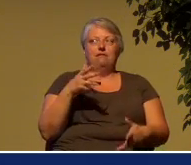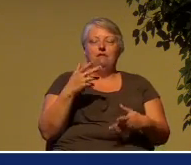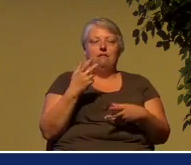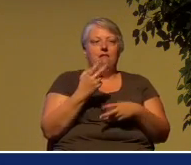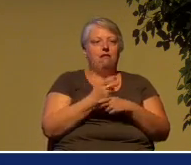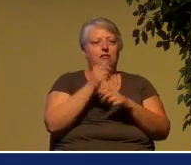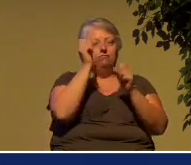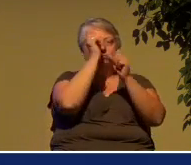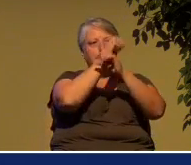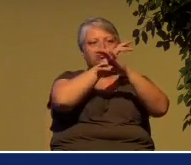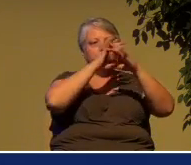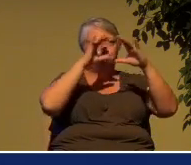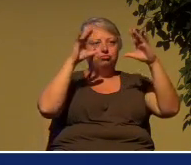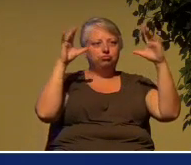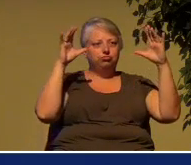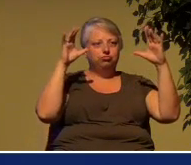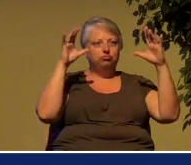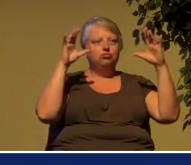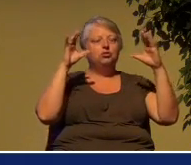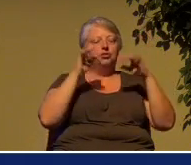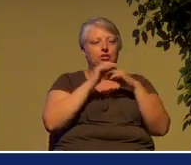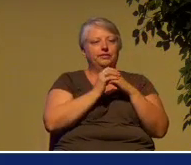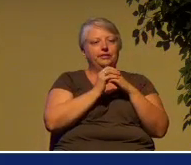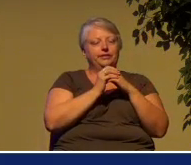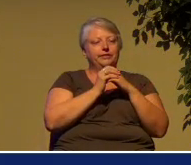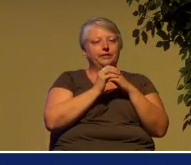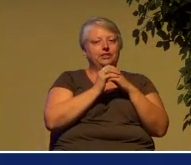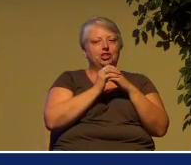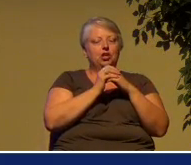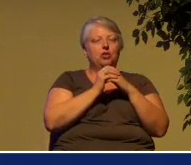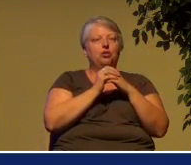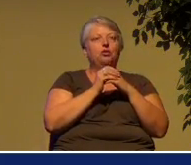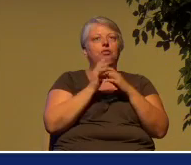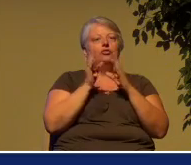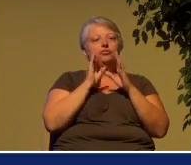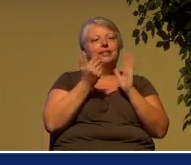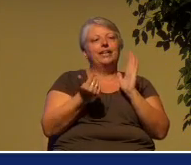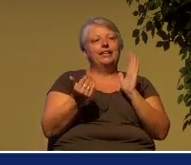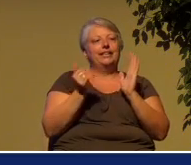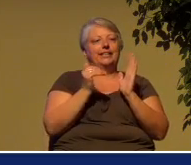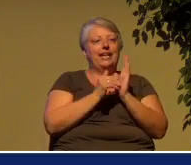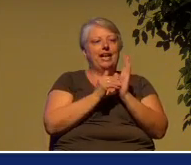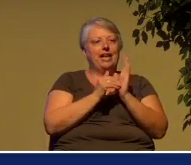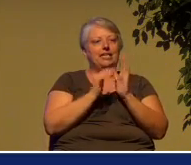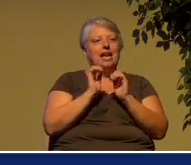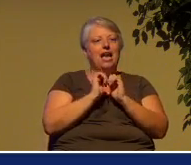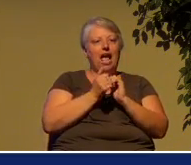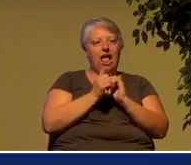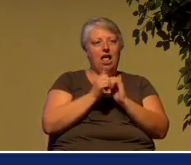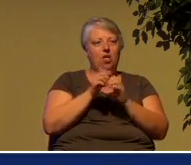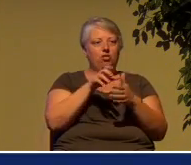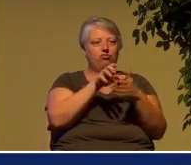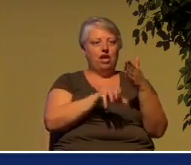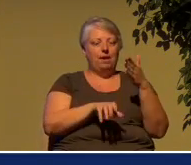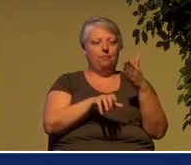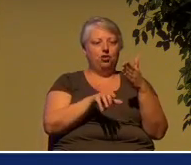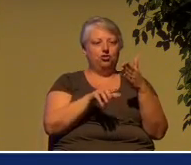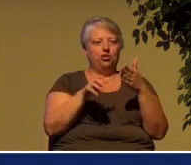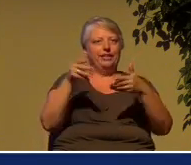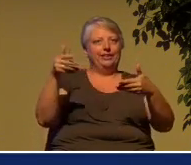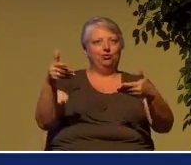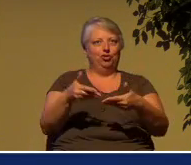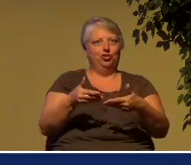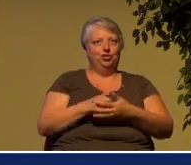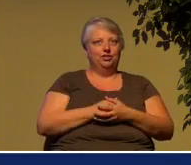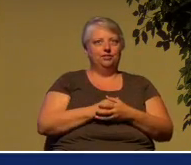have read together. Listen again to how the chapter is introduced to us, verses